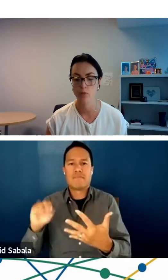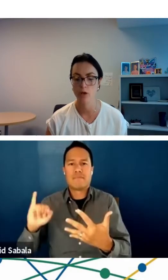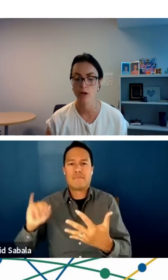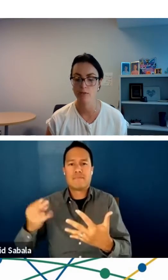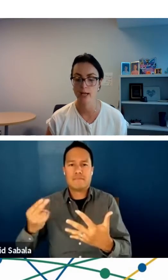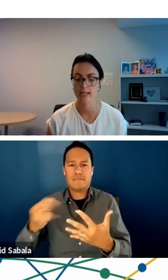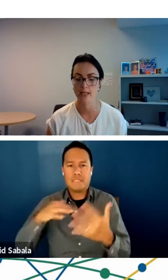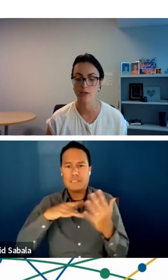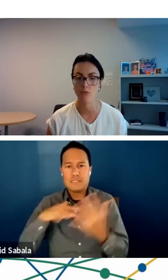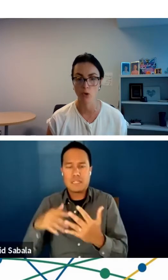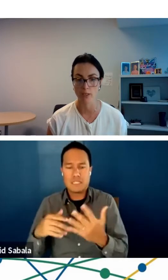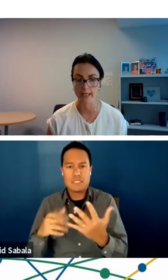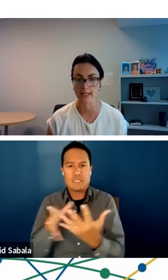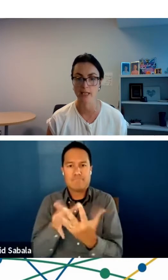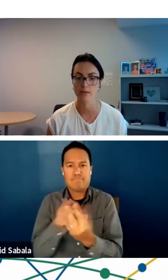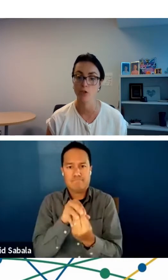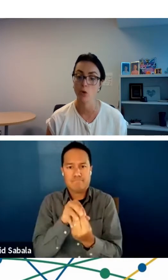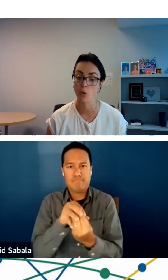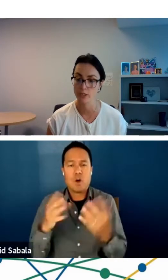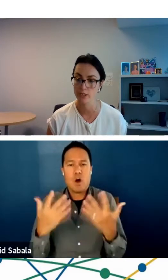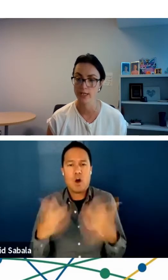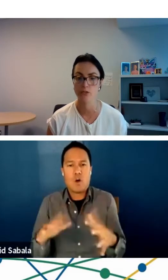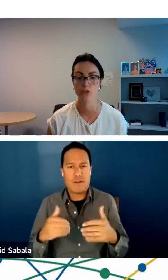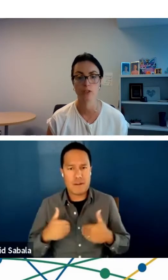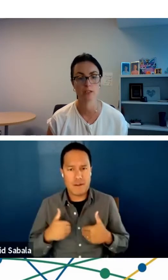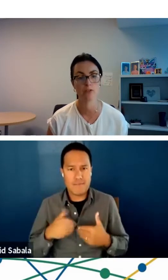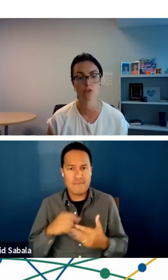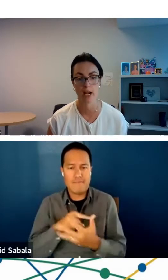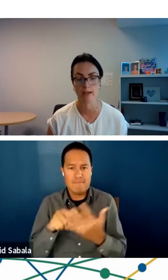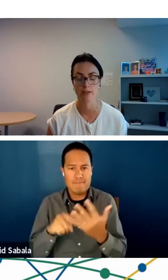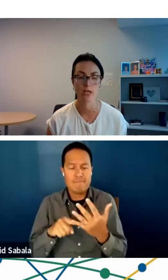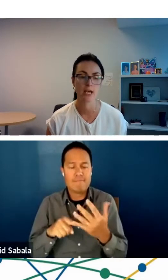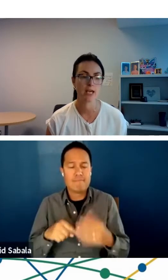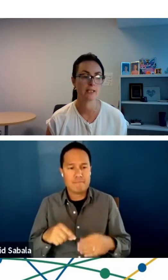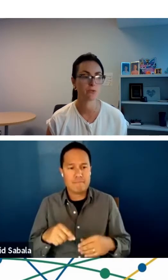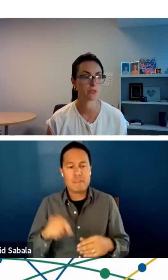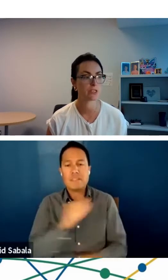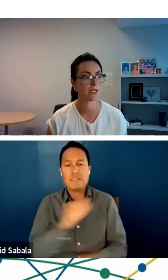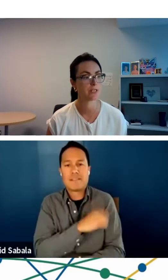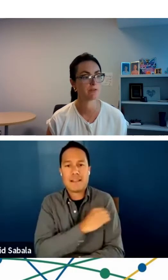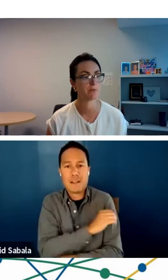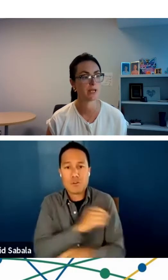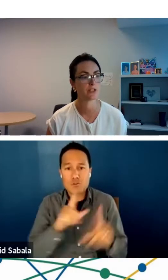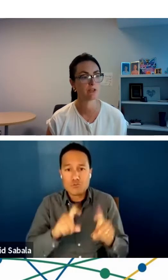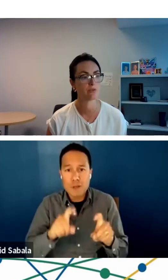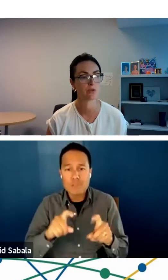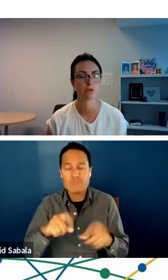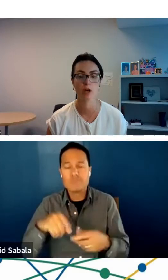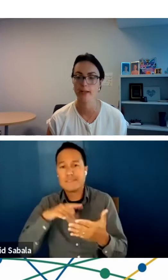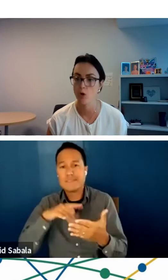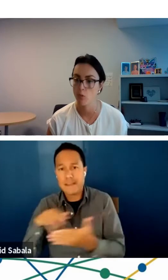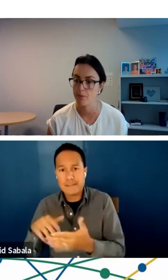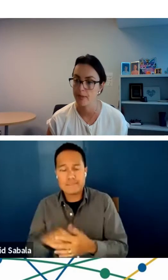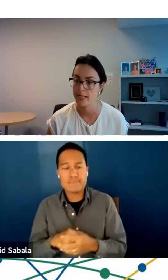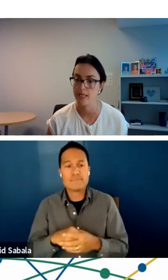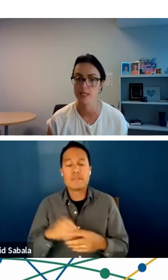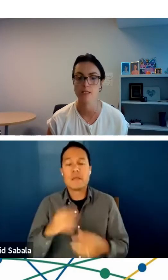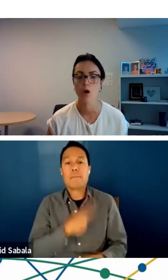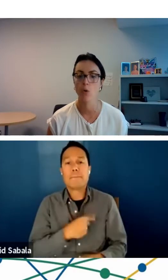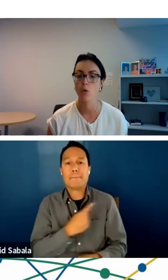that were already enrolling, either cohort studies or clinical trials. And these were studies of patients with chronic